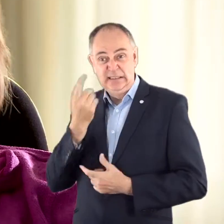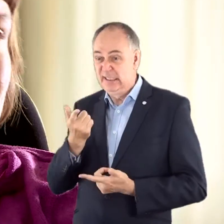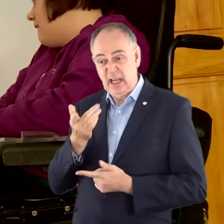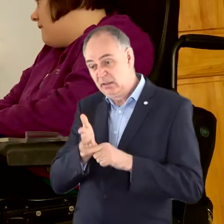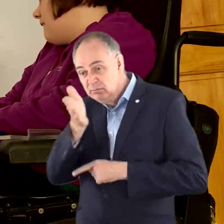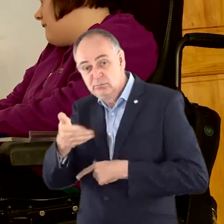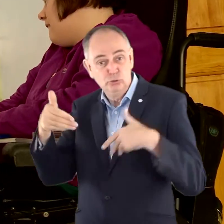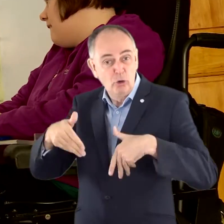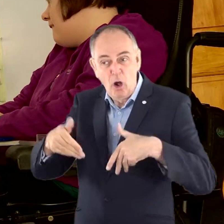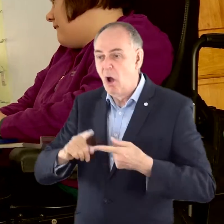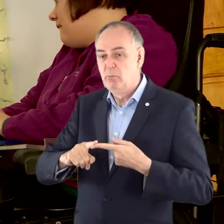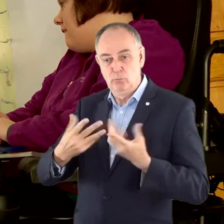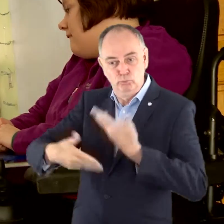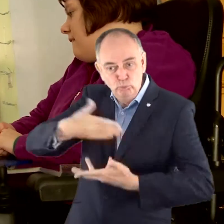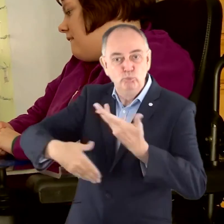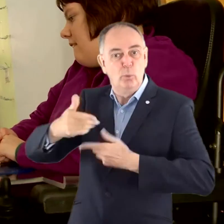everything.